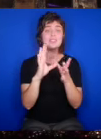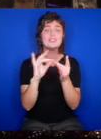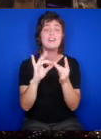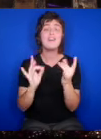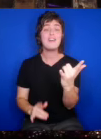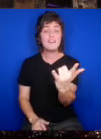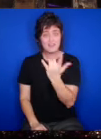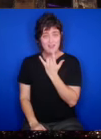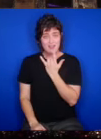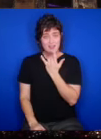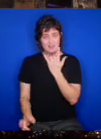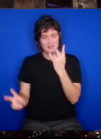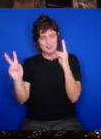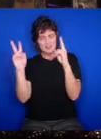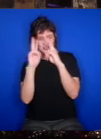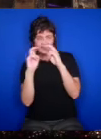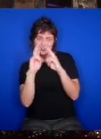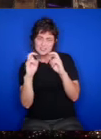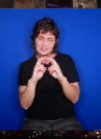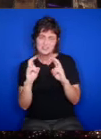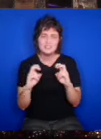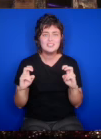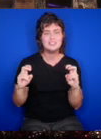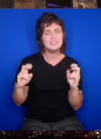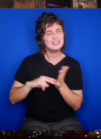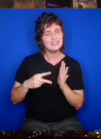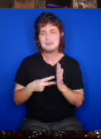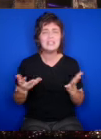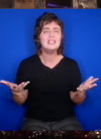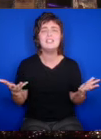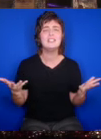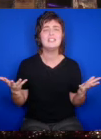said you loved me.